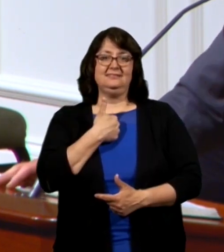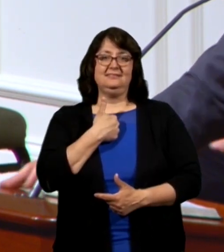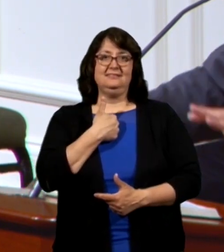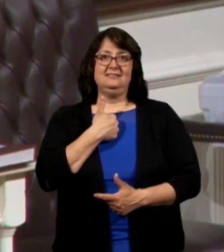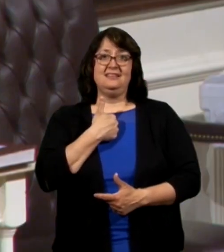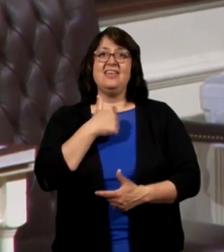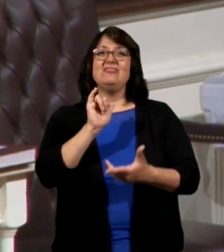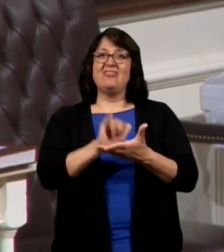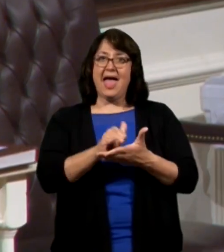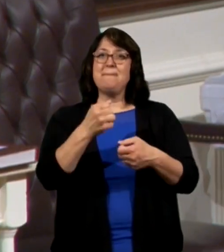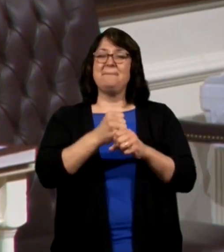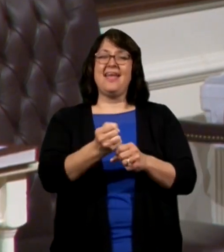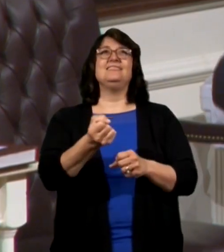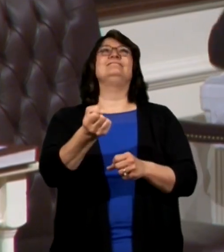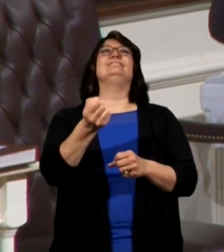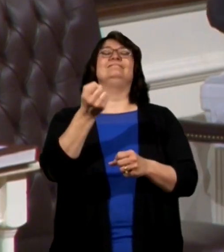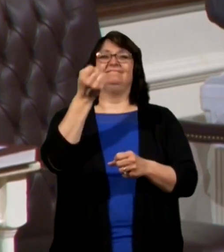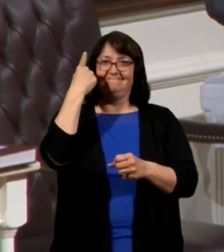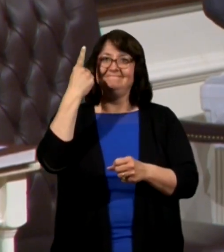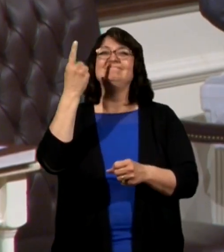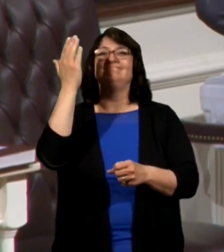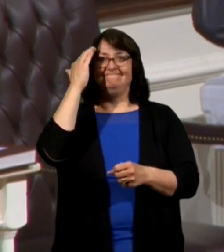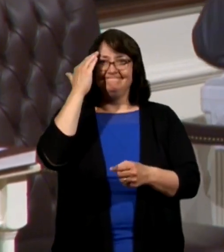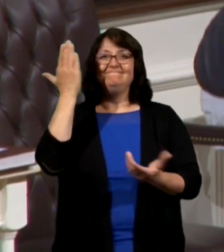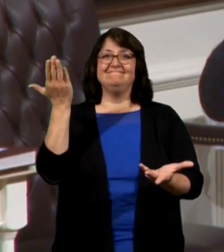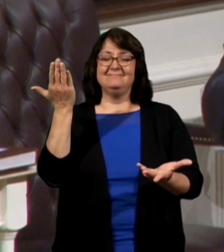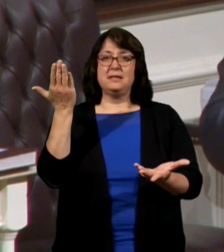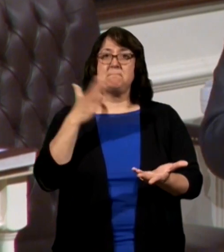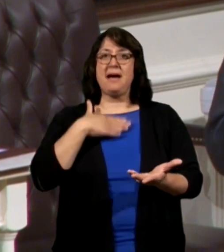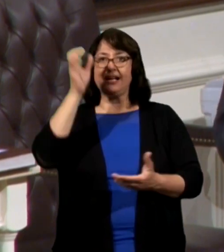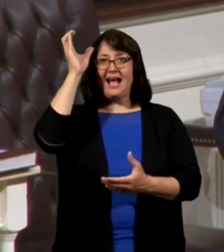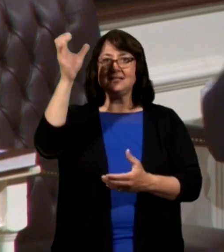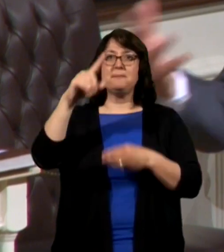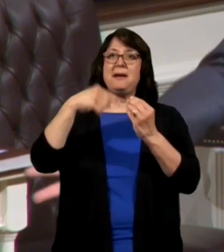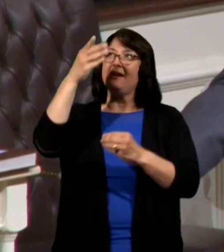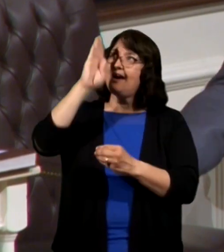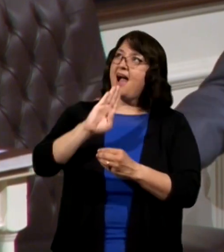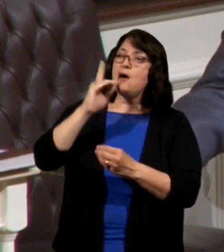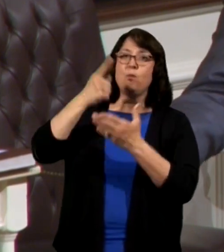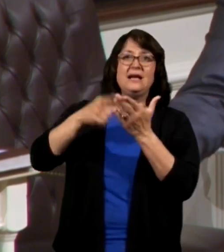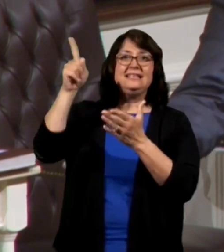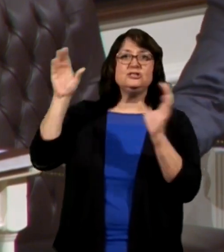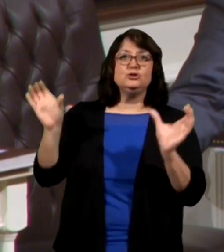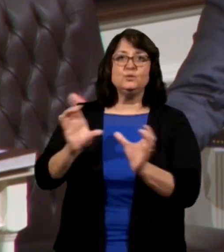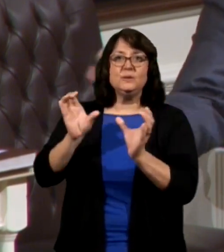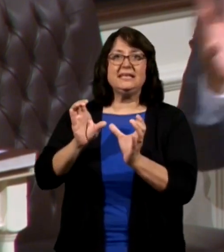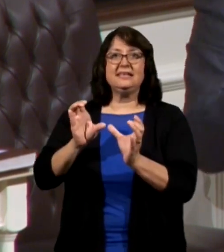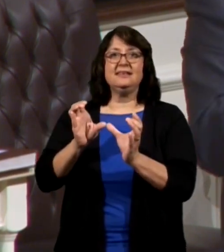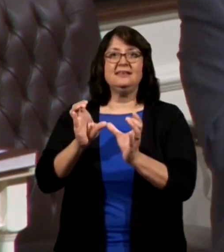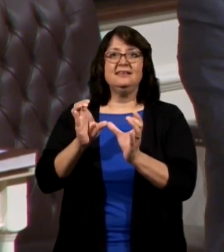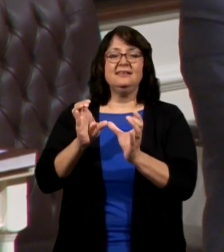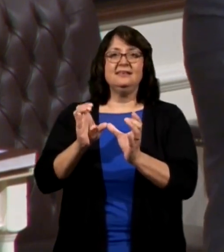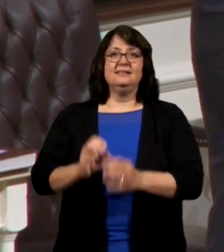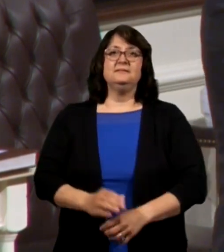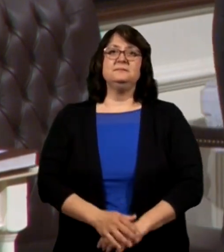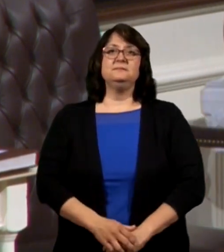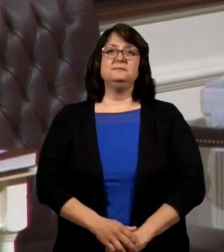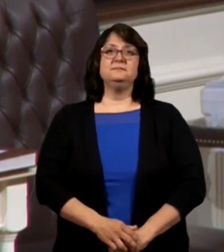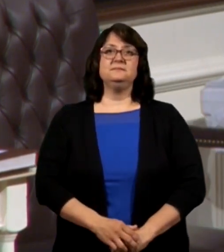And it makes all kinds of sense. My concept of God and what he was doing. And so